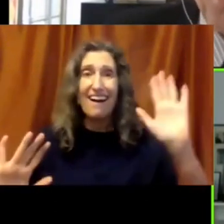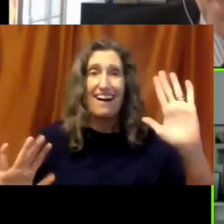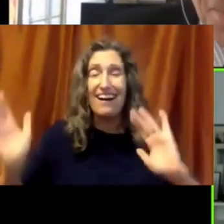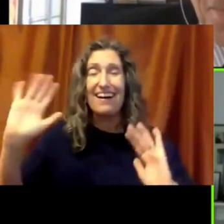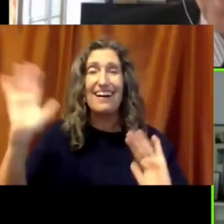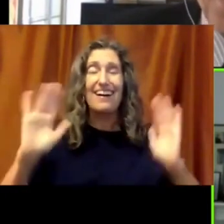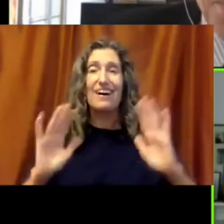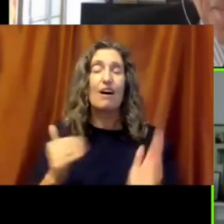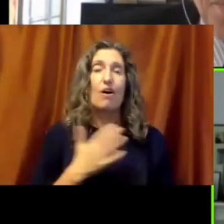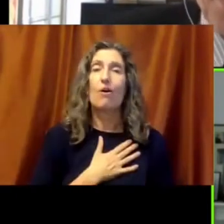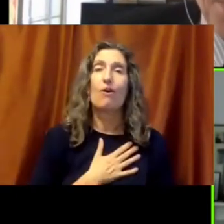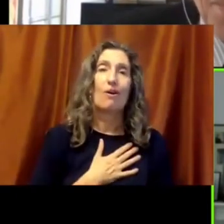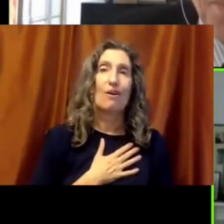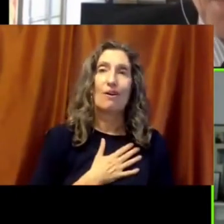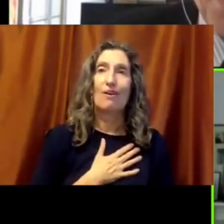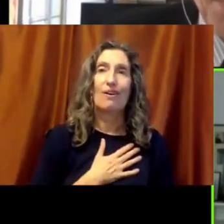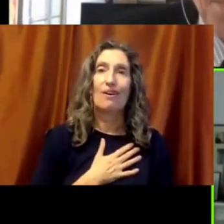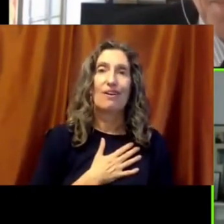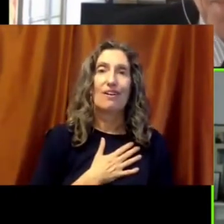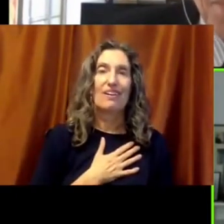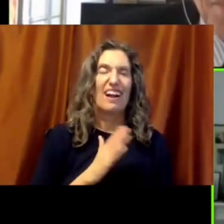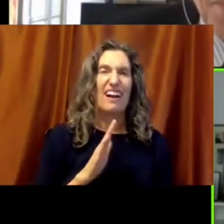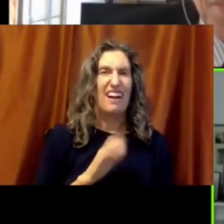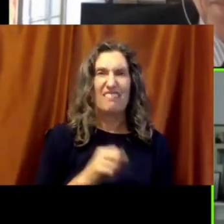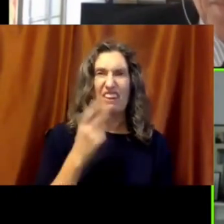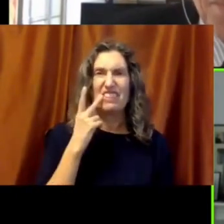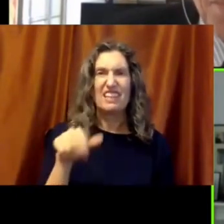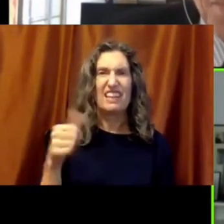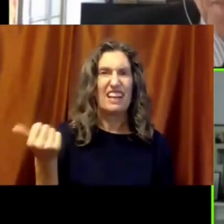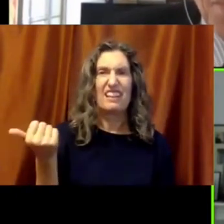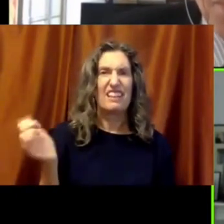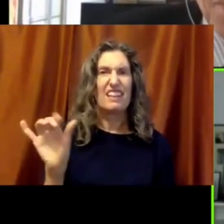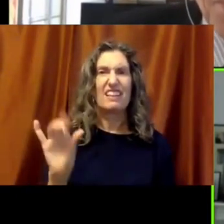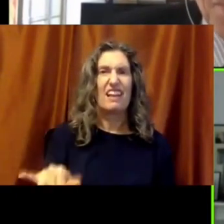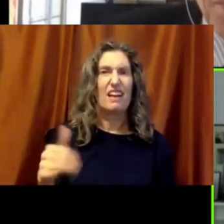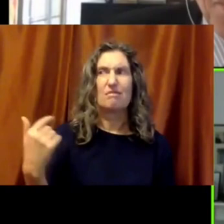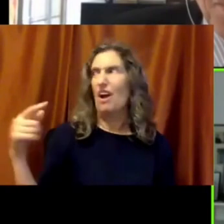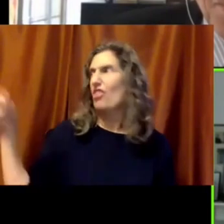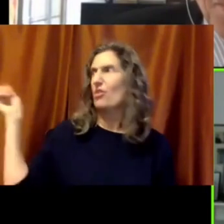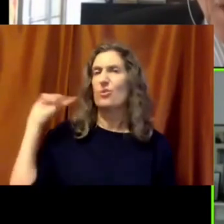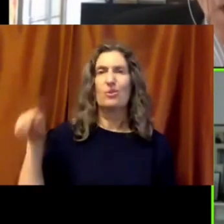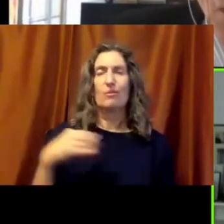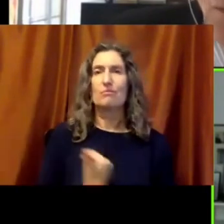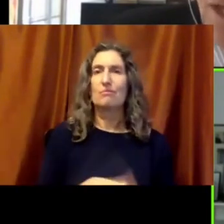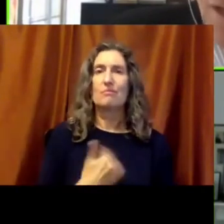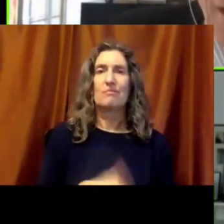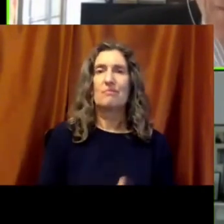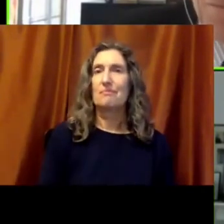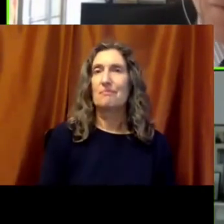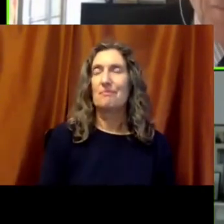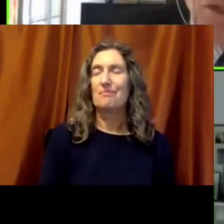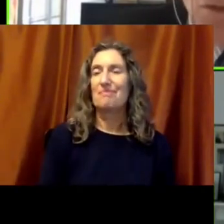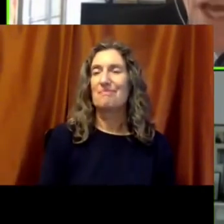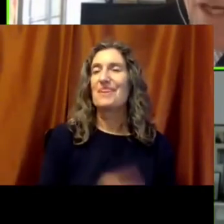I have to tell you, I haven't seen anything and experienced anything like that. Well,